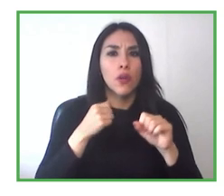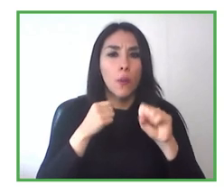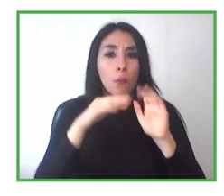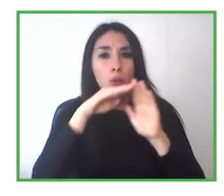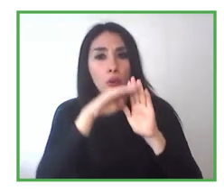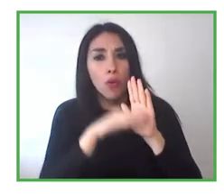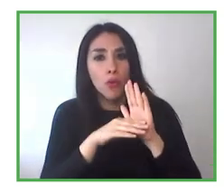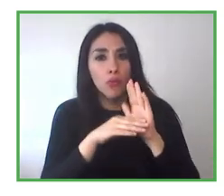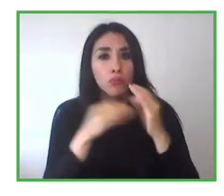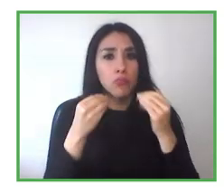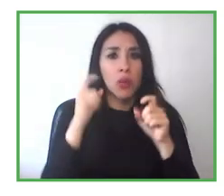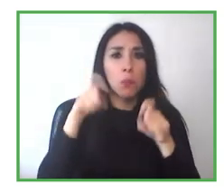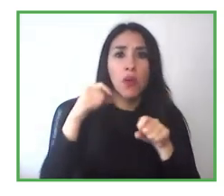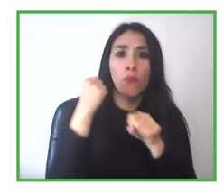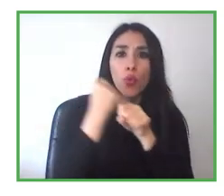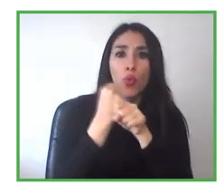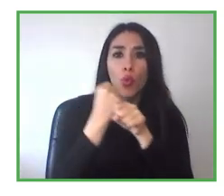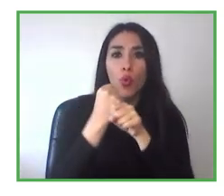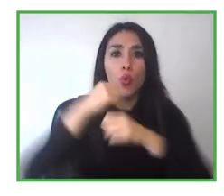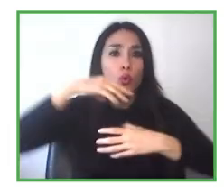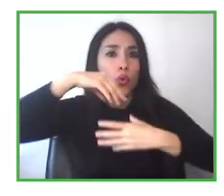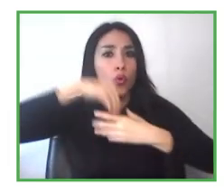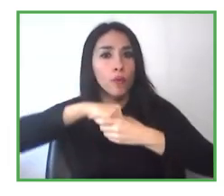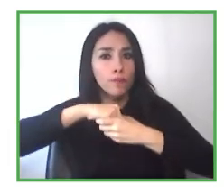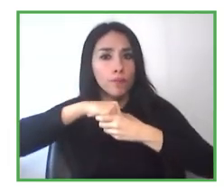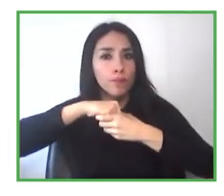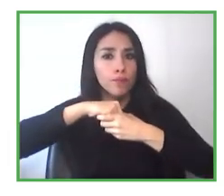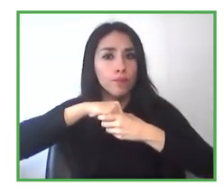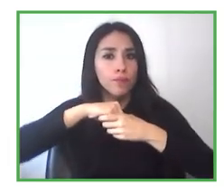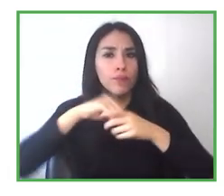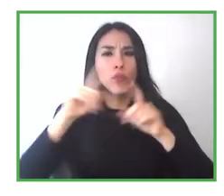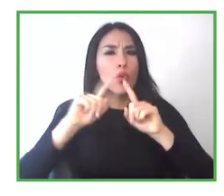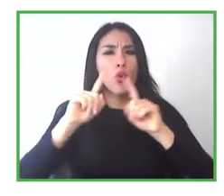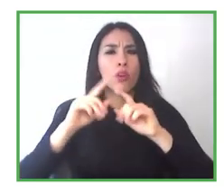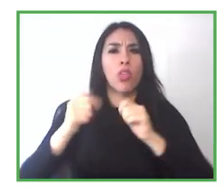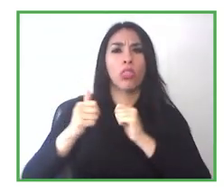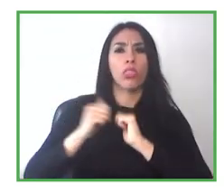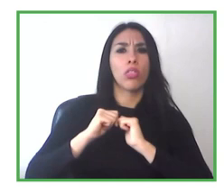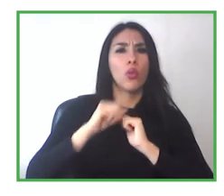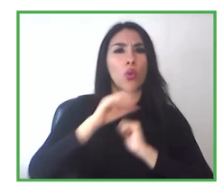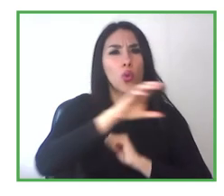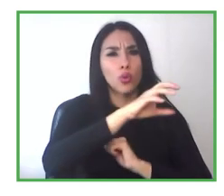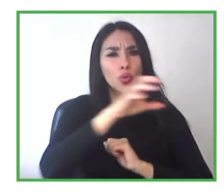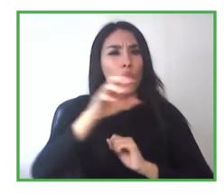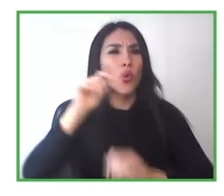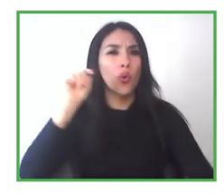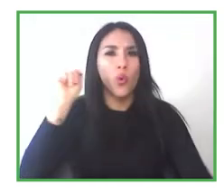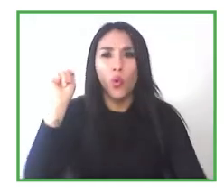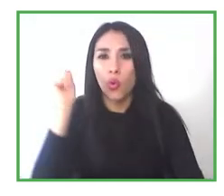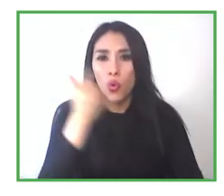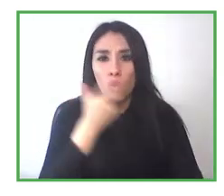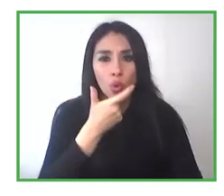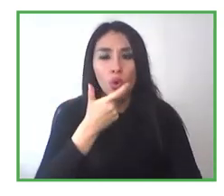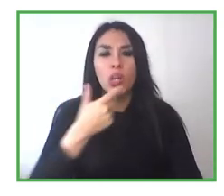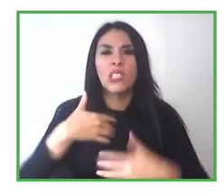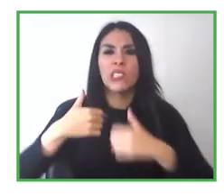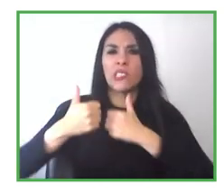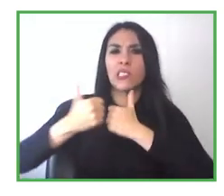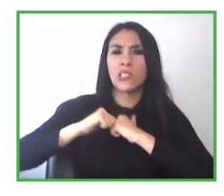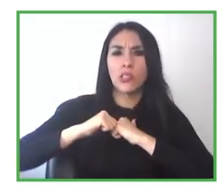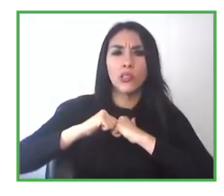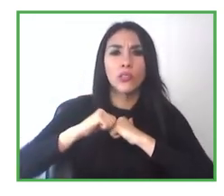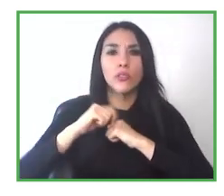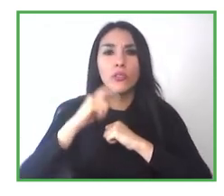challenge that all countries have, and that's why it's important to, to look outside here. What is, as we see here in Chile, the match